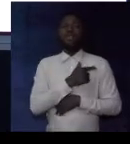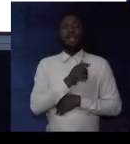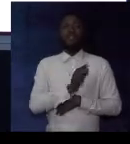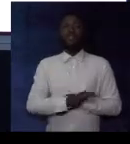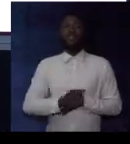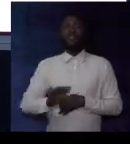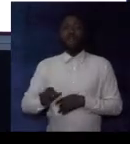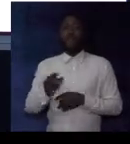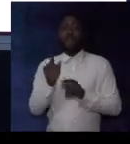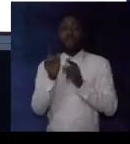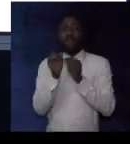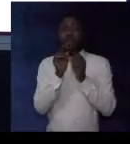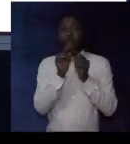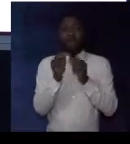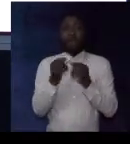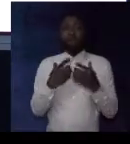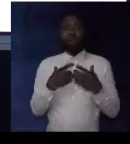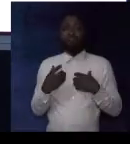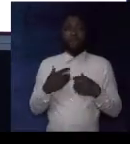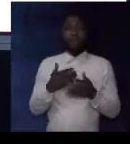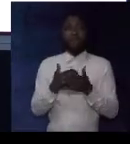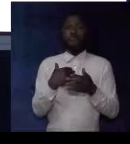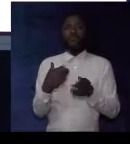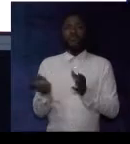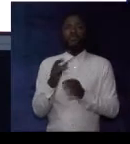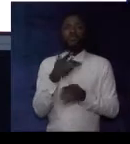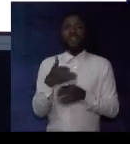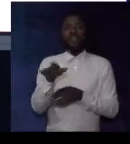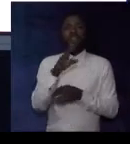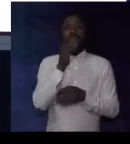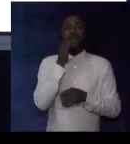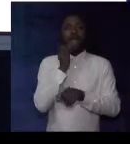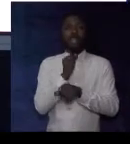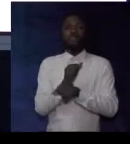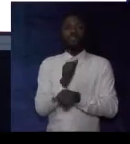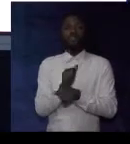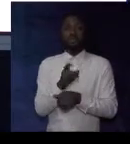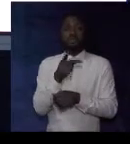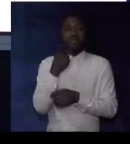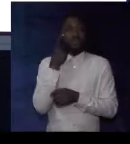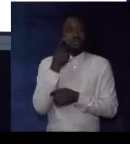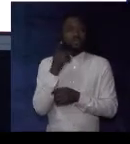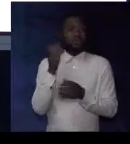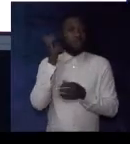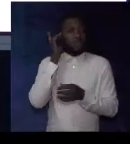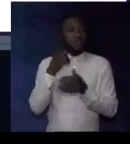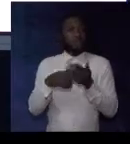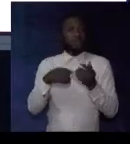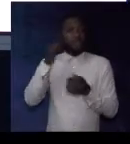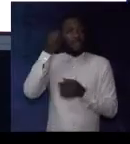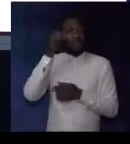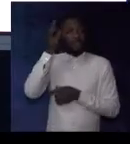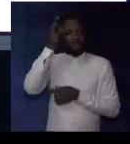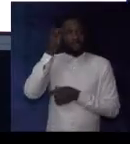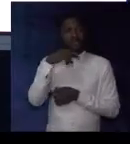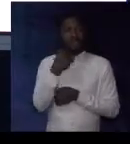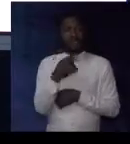Only lazy children murmur before doing their house chores. Exactly what Antifumi just said.